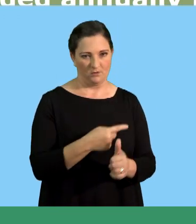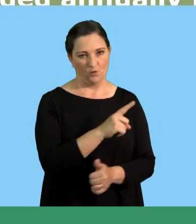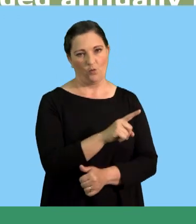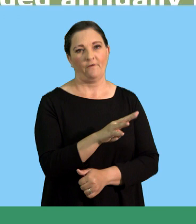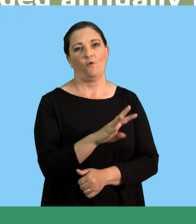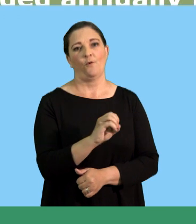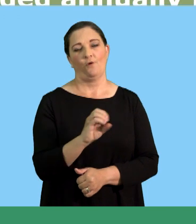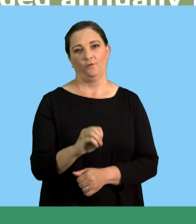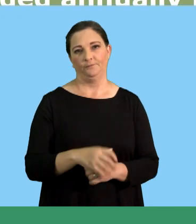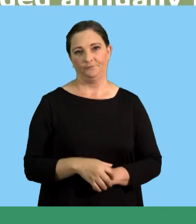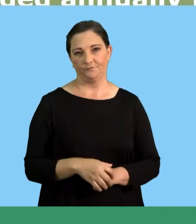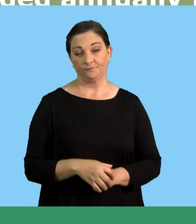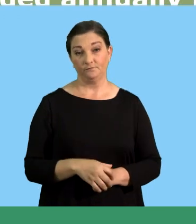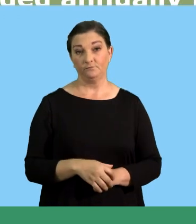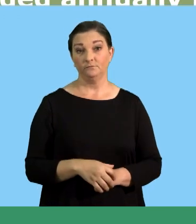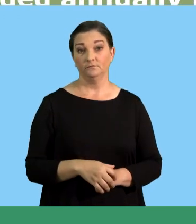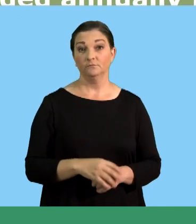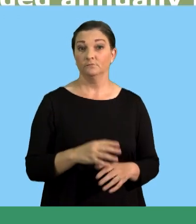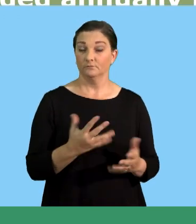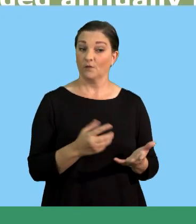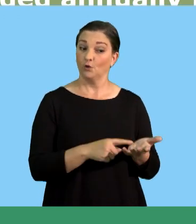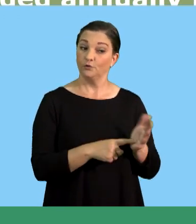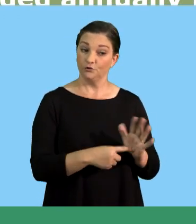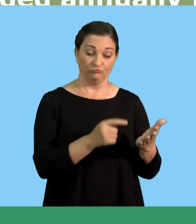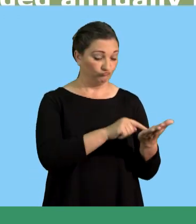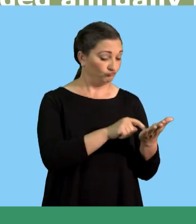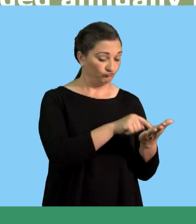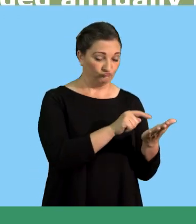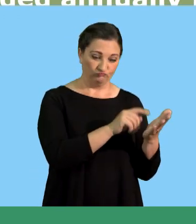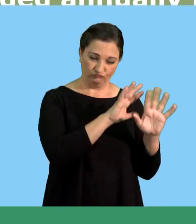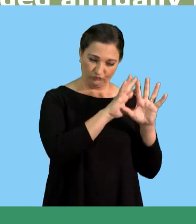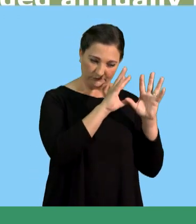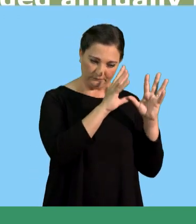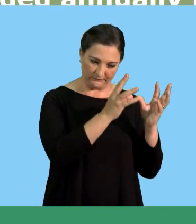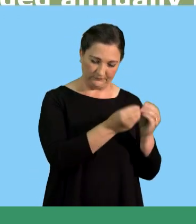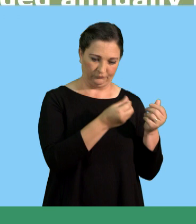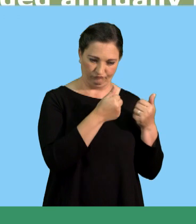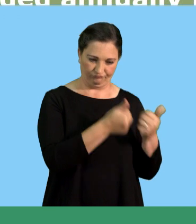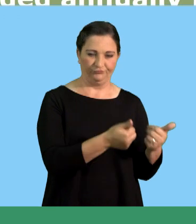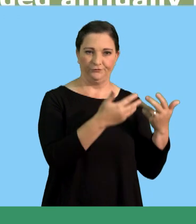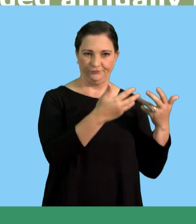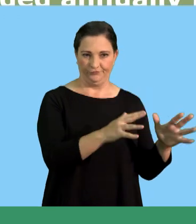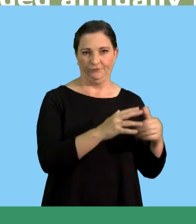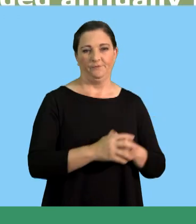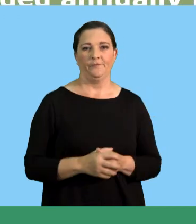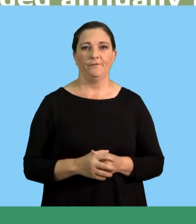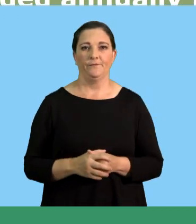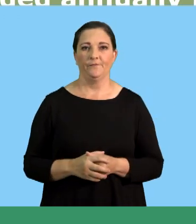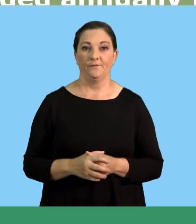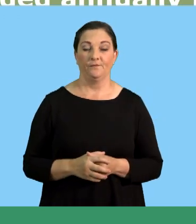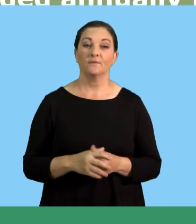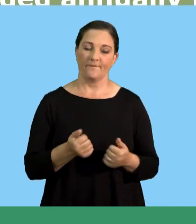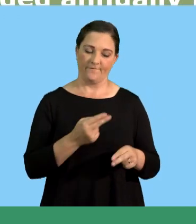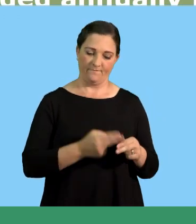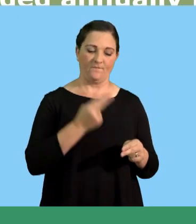times 2 is equal to 1,400. So, we have showed all our calculations to say